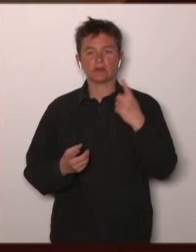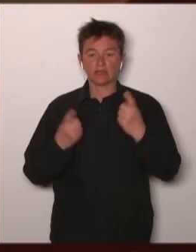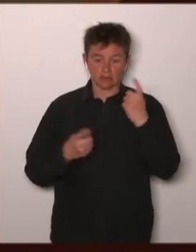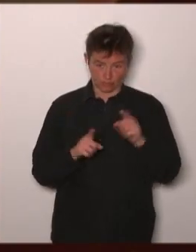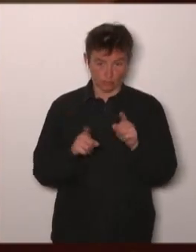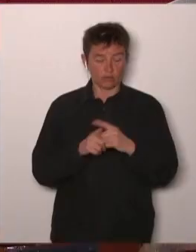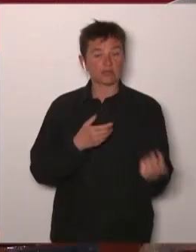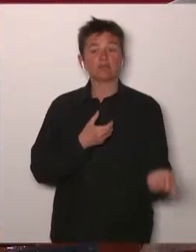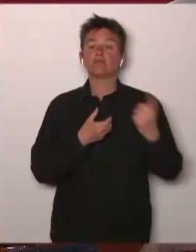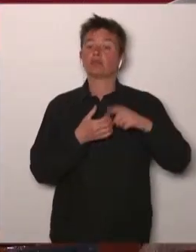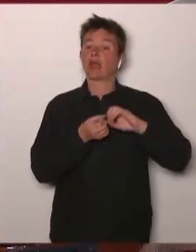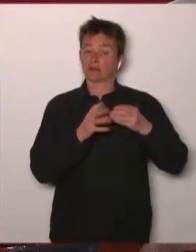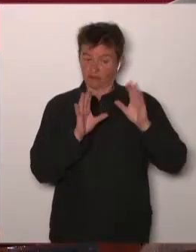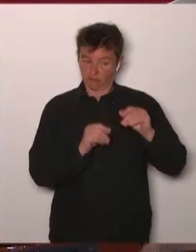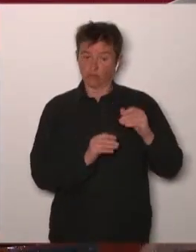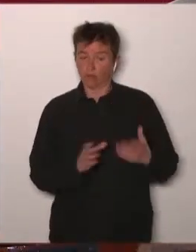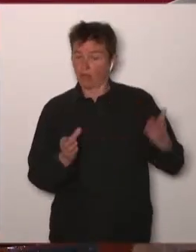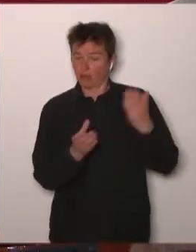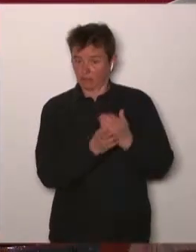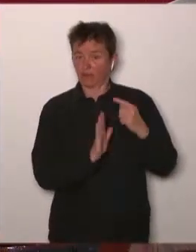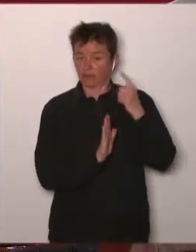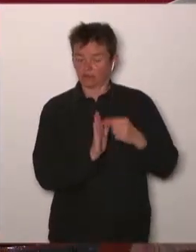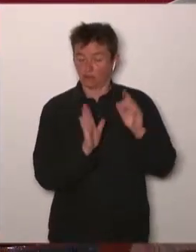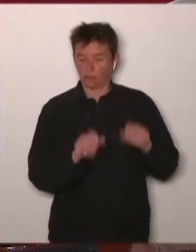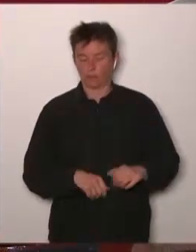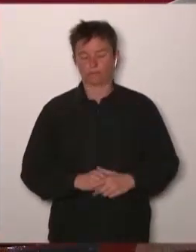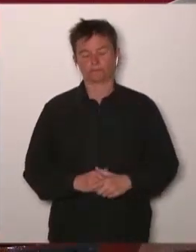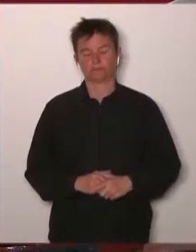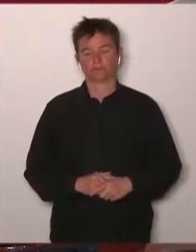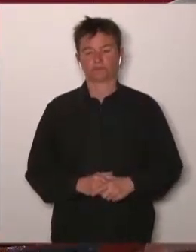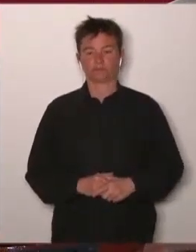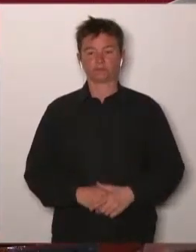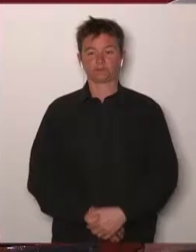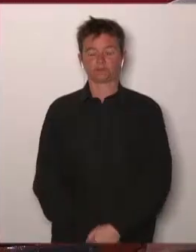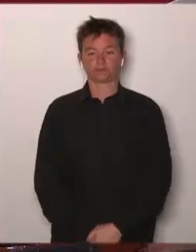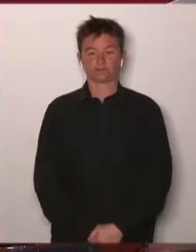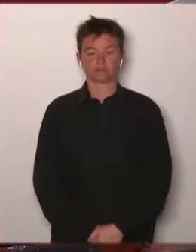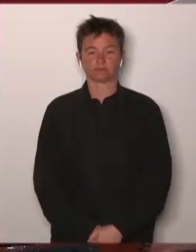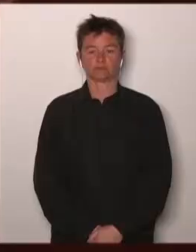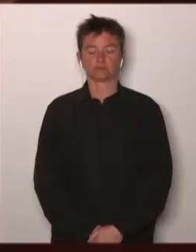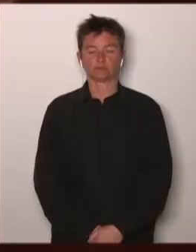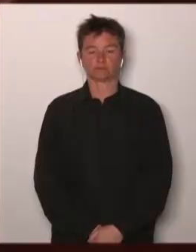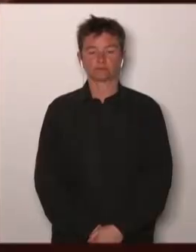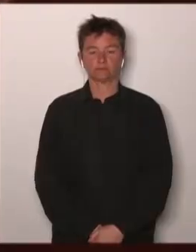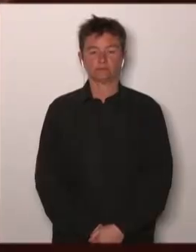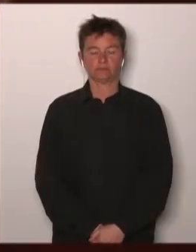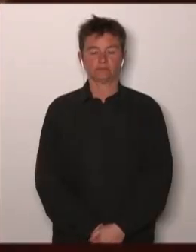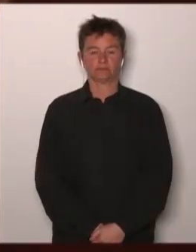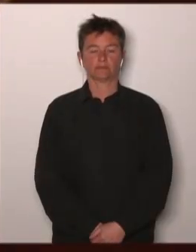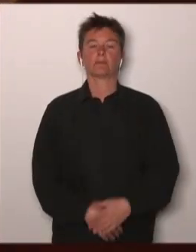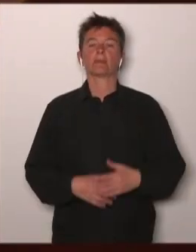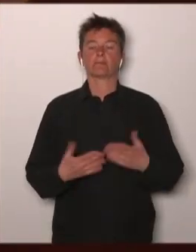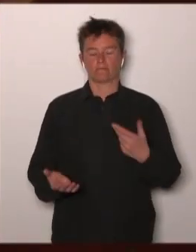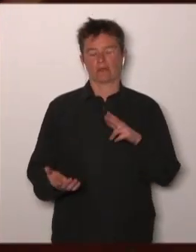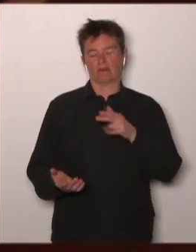and comments and I will also of course speak them to the knee one